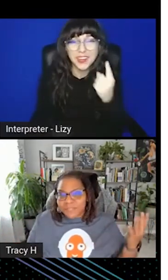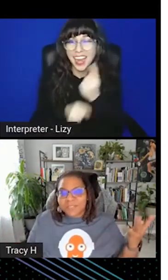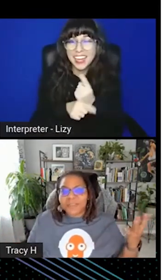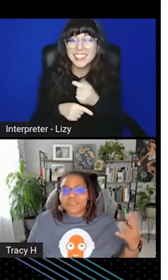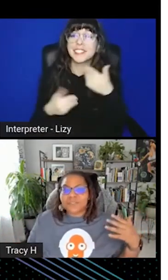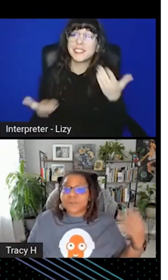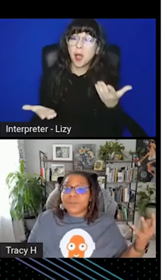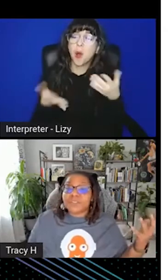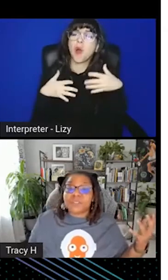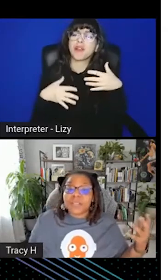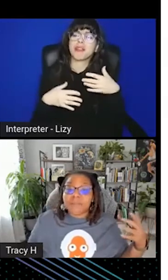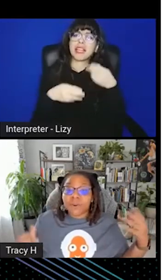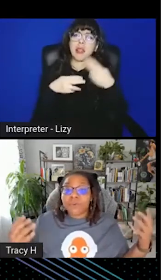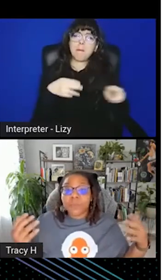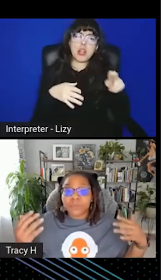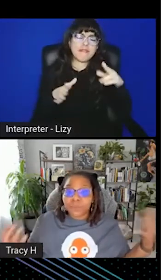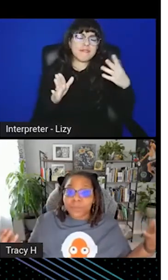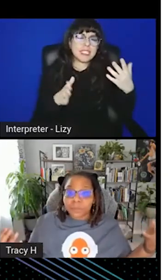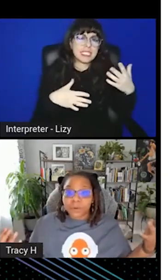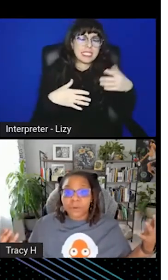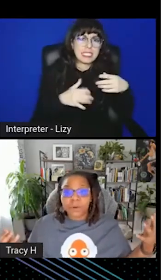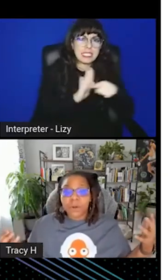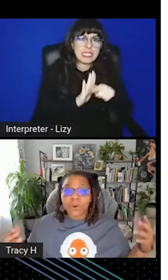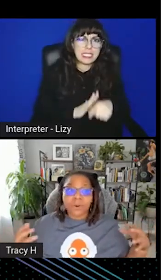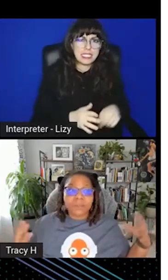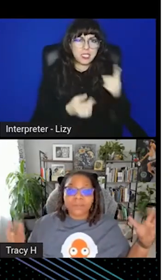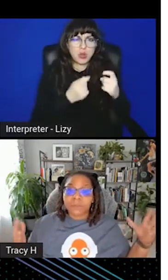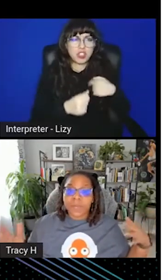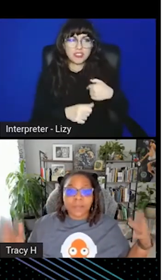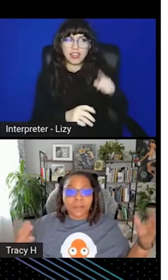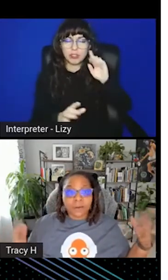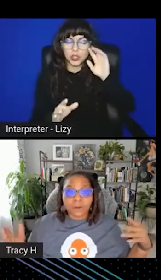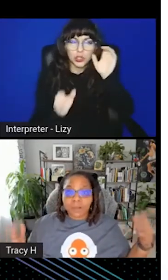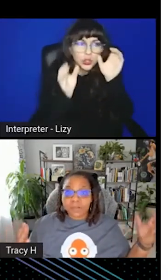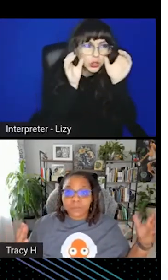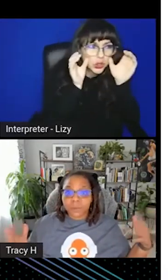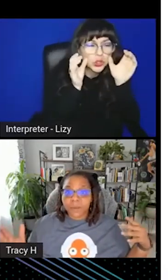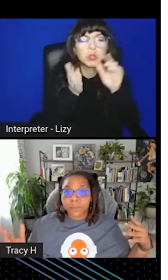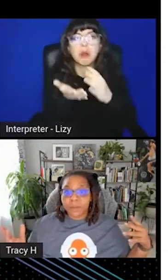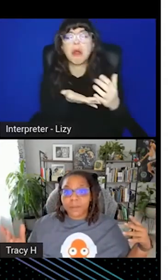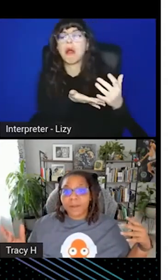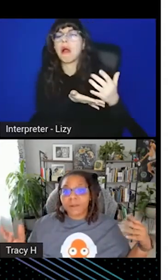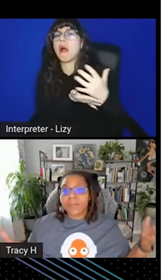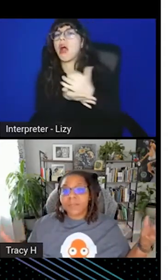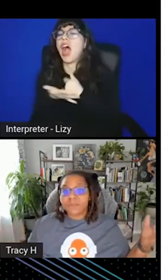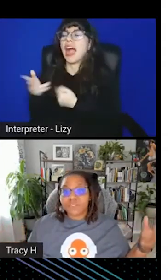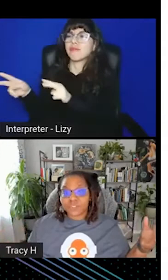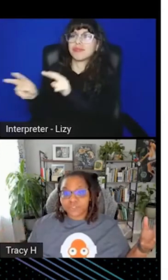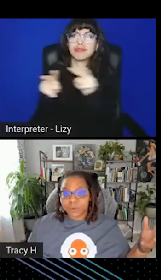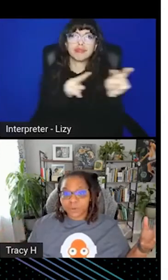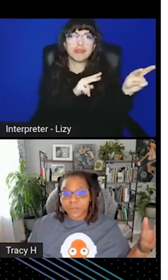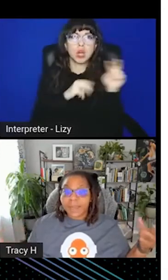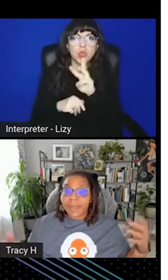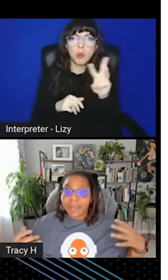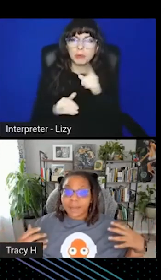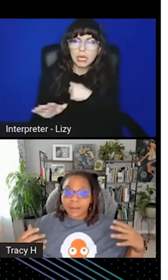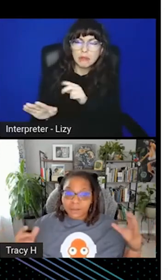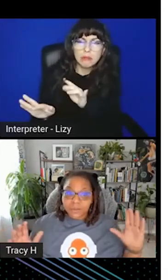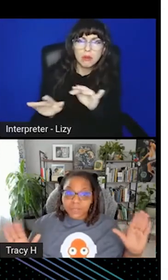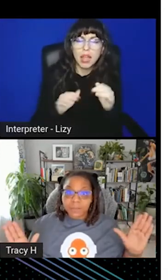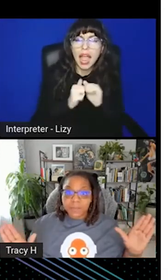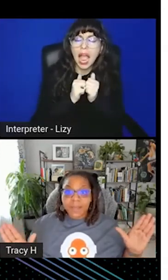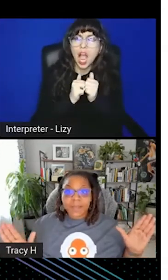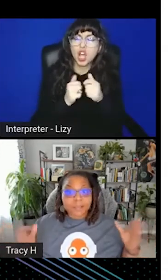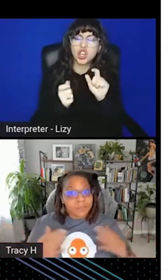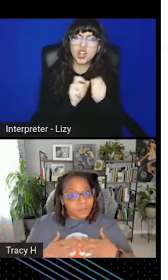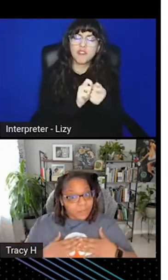disadvantages or questions that I've heard from a few people or even read across the web about committing to version control. And also